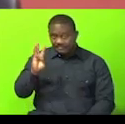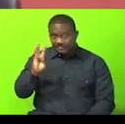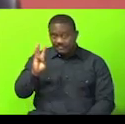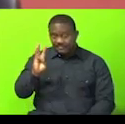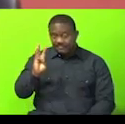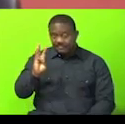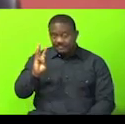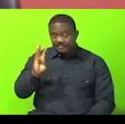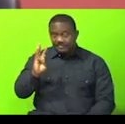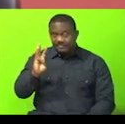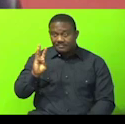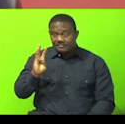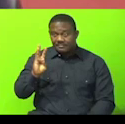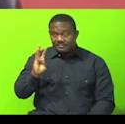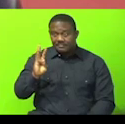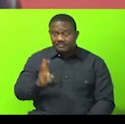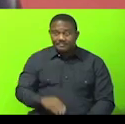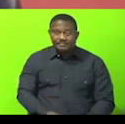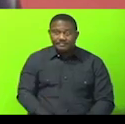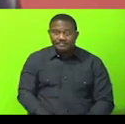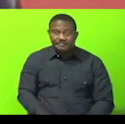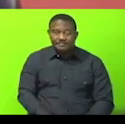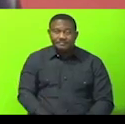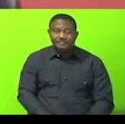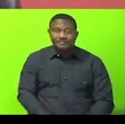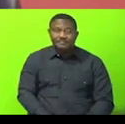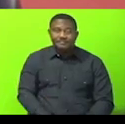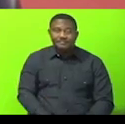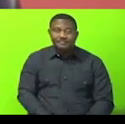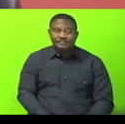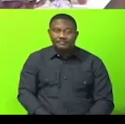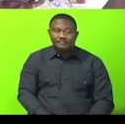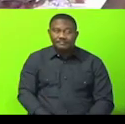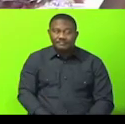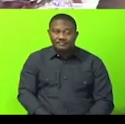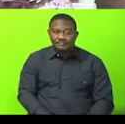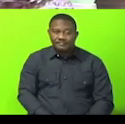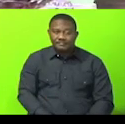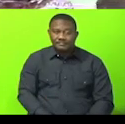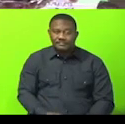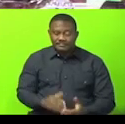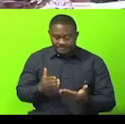page seven,